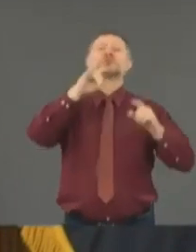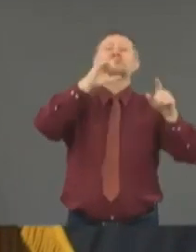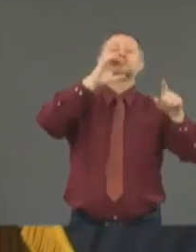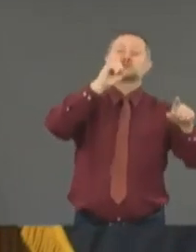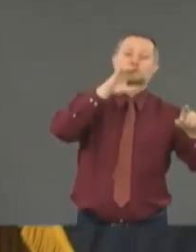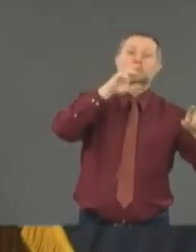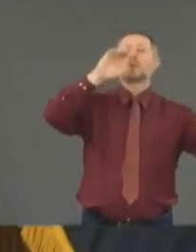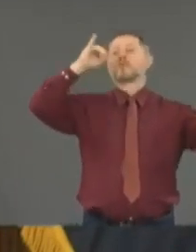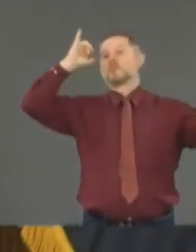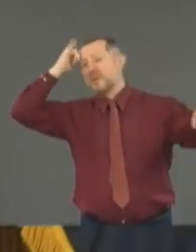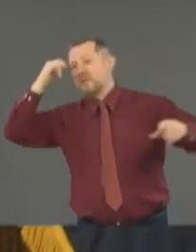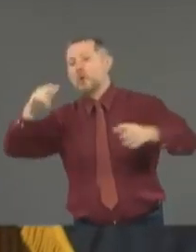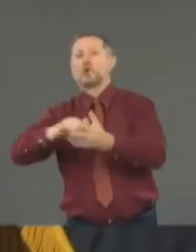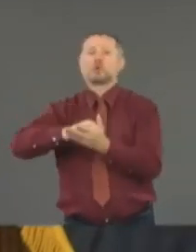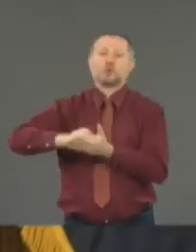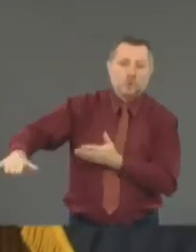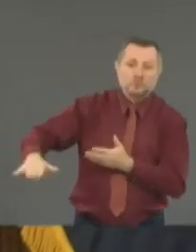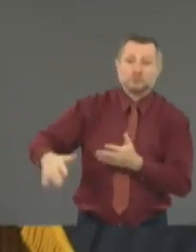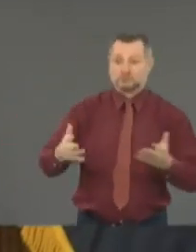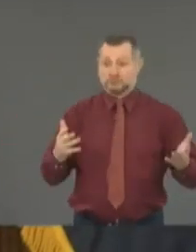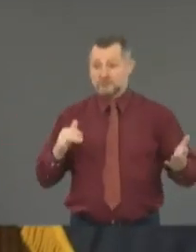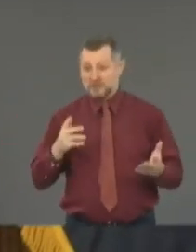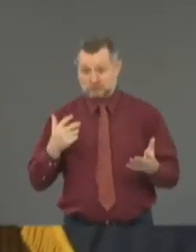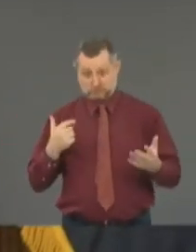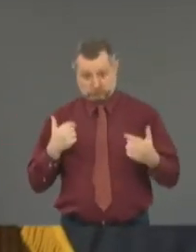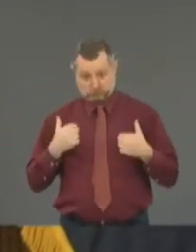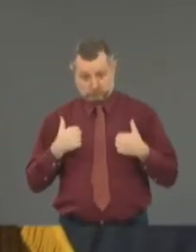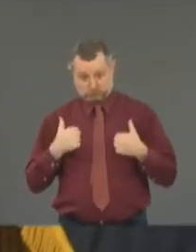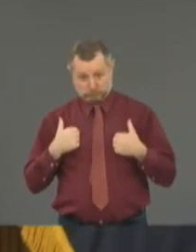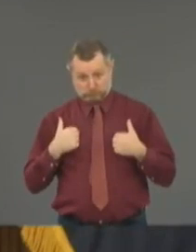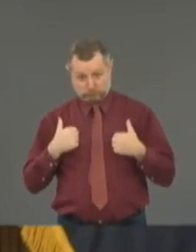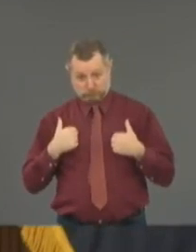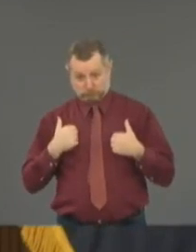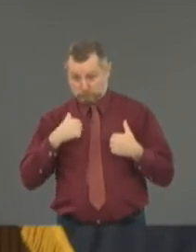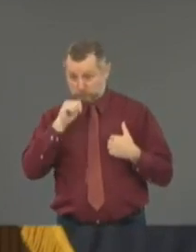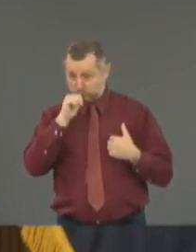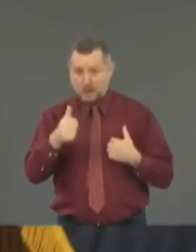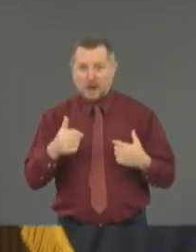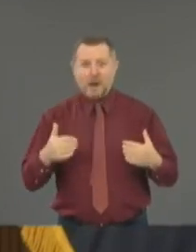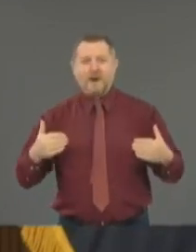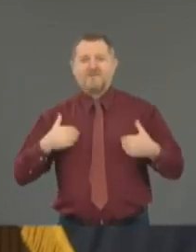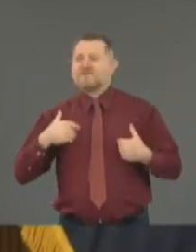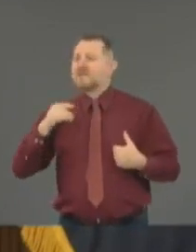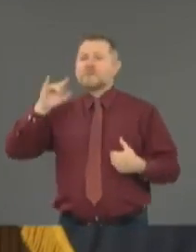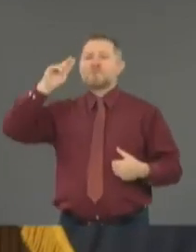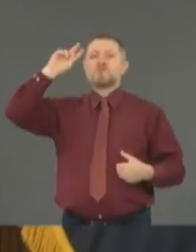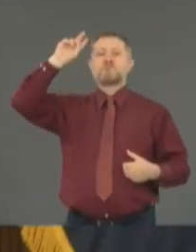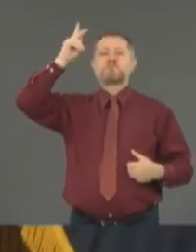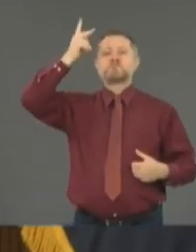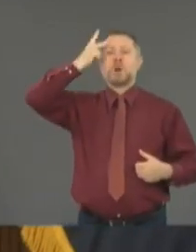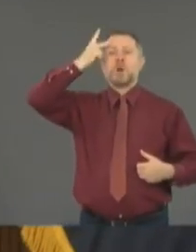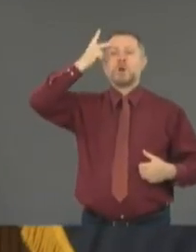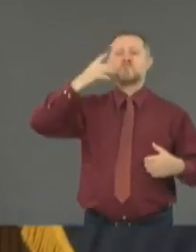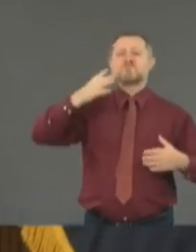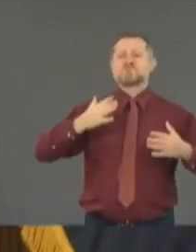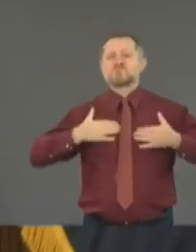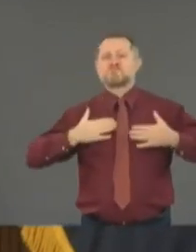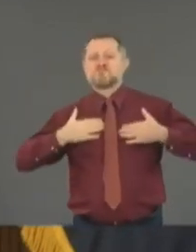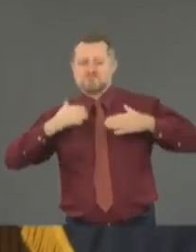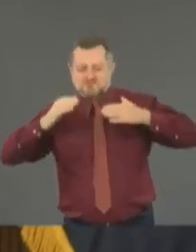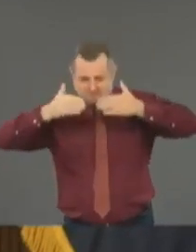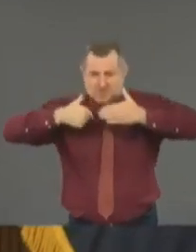I don't have that political tension to me. You know, I'm not running in the Democratic primary for president.